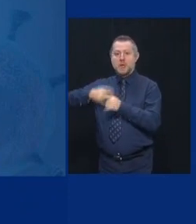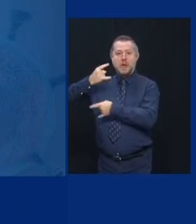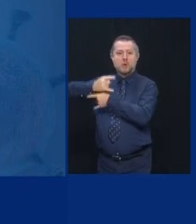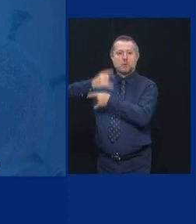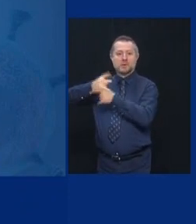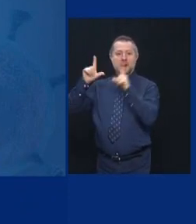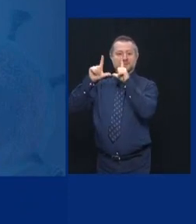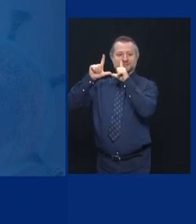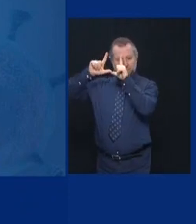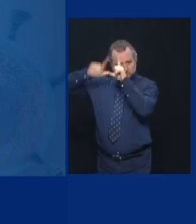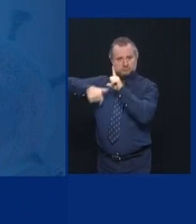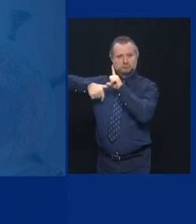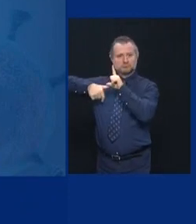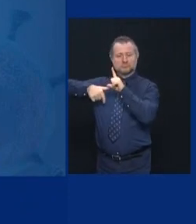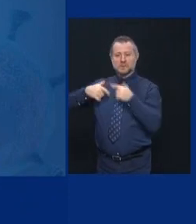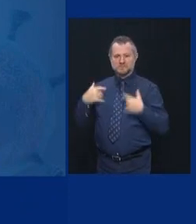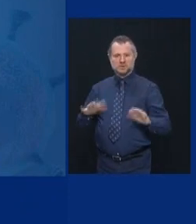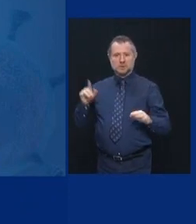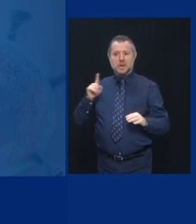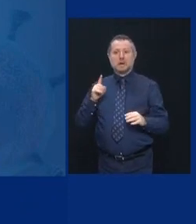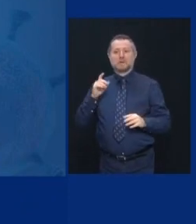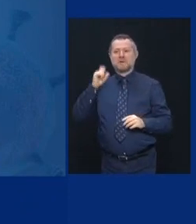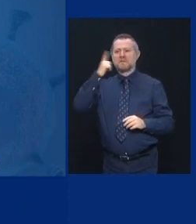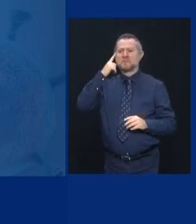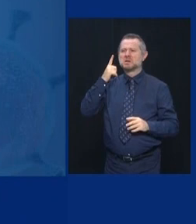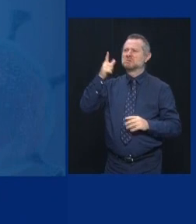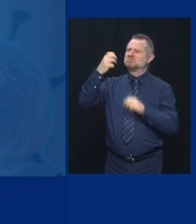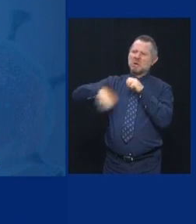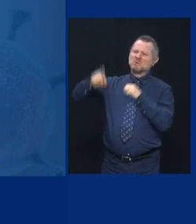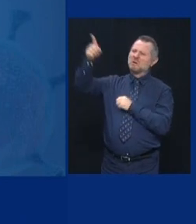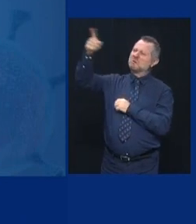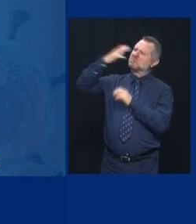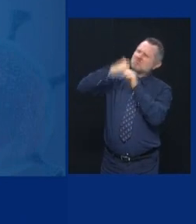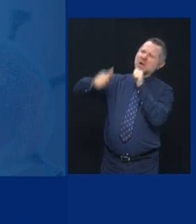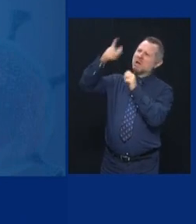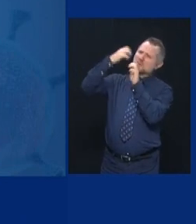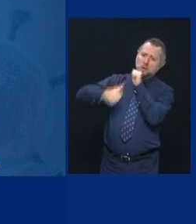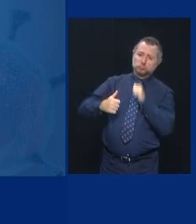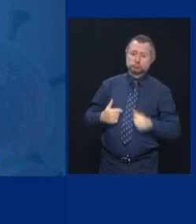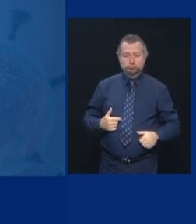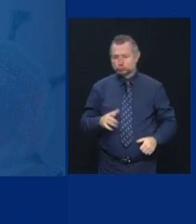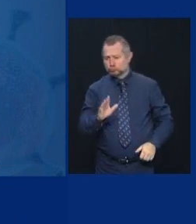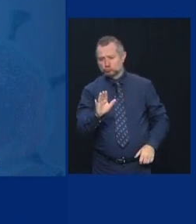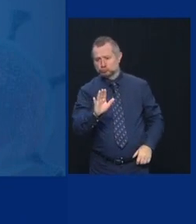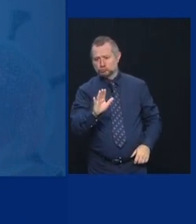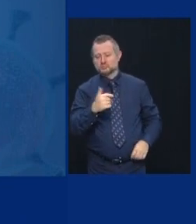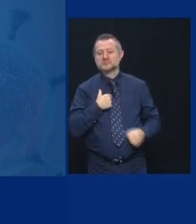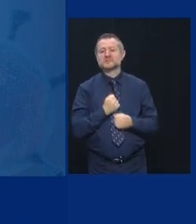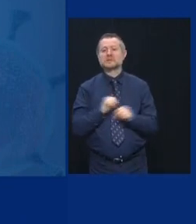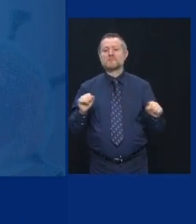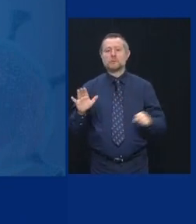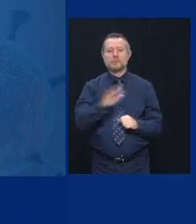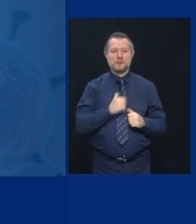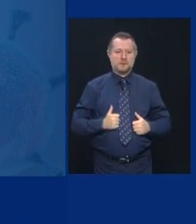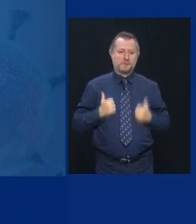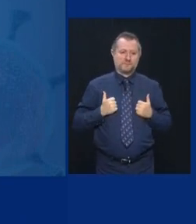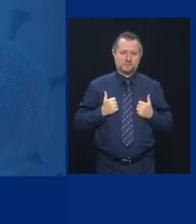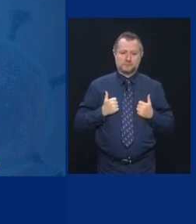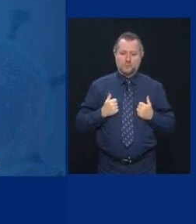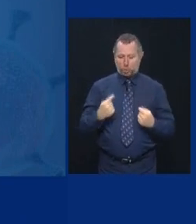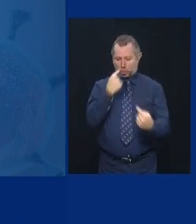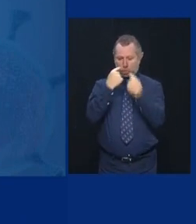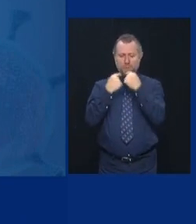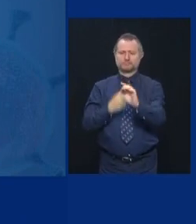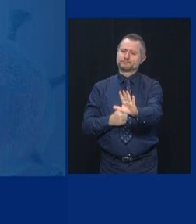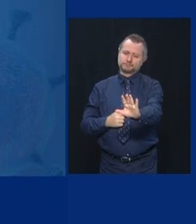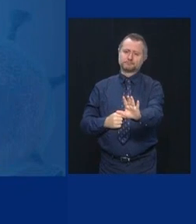that's tough. No. We saved the lives. I believe that. We saved lives. New